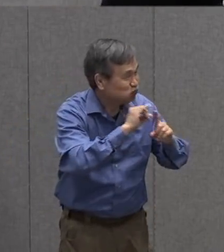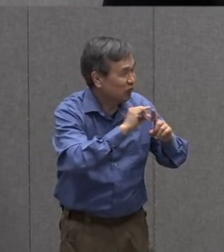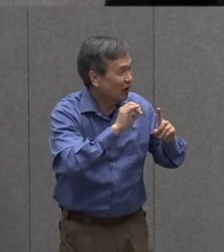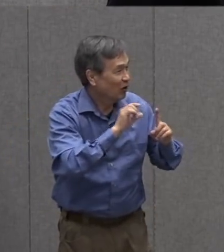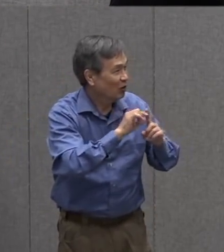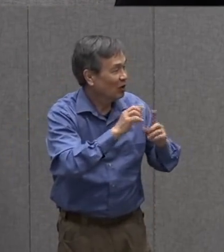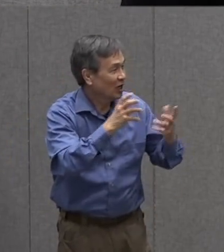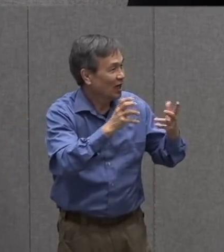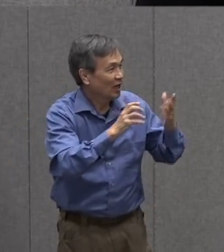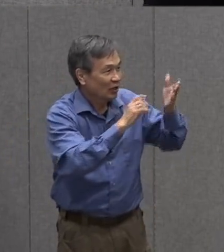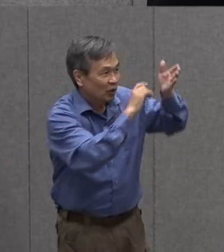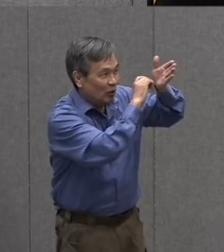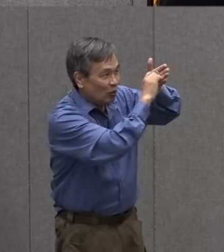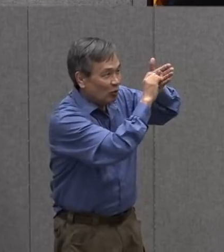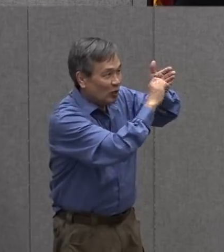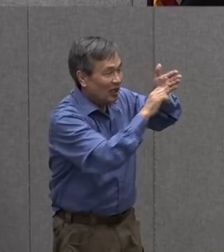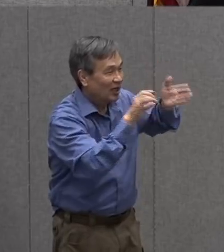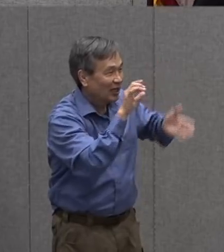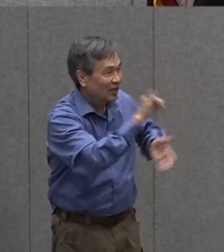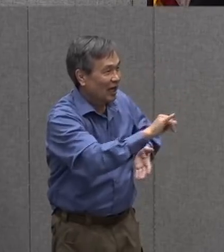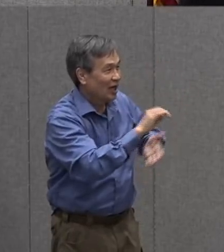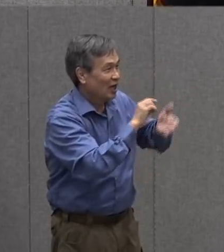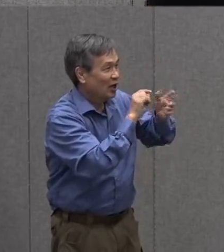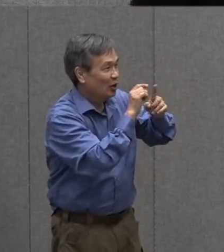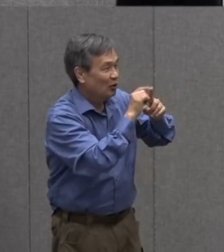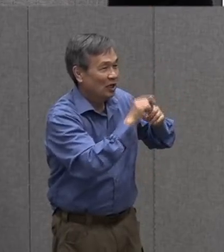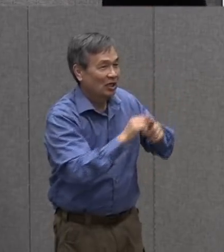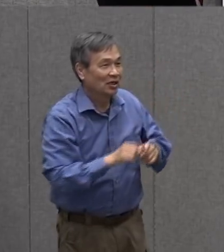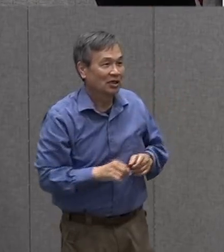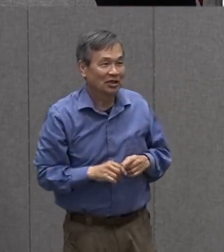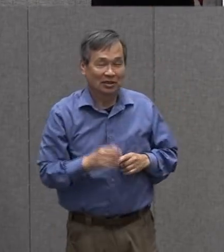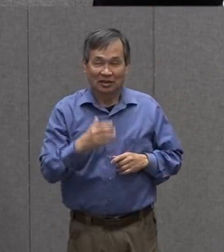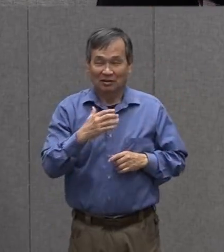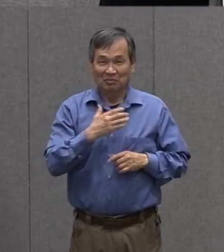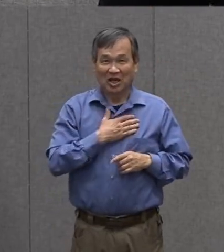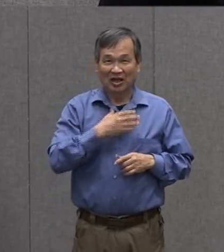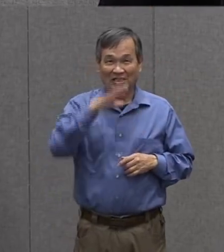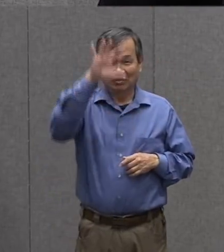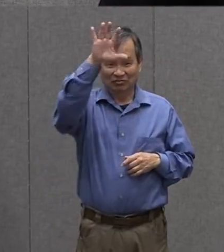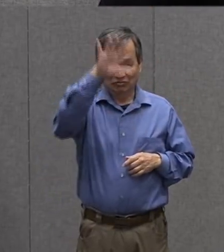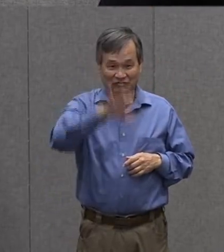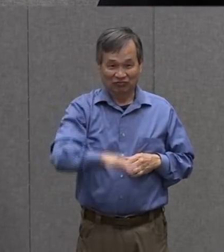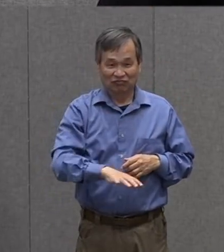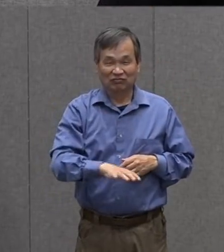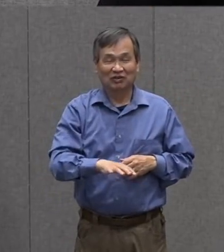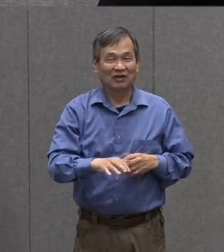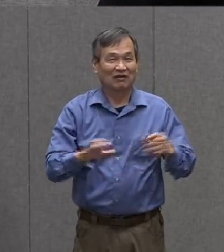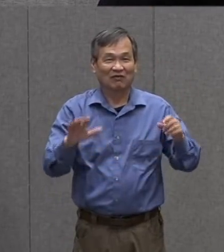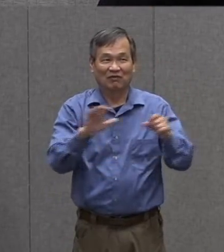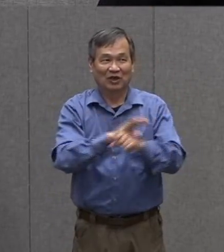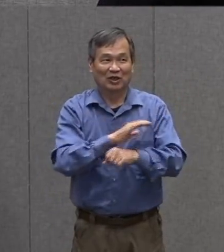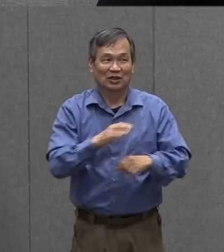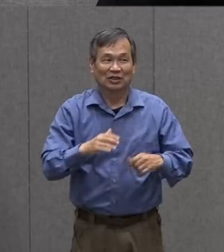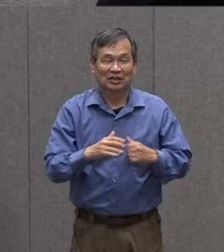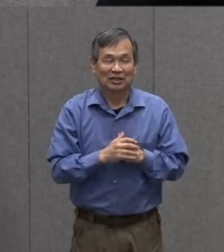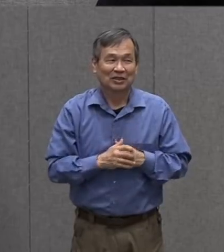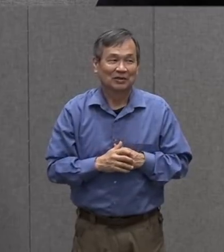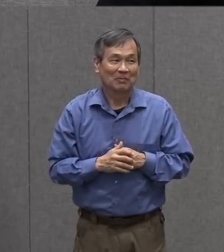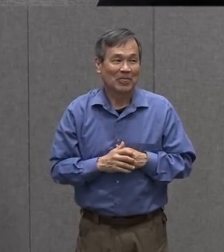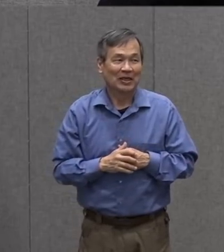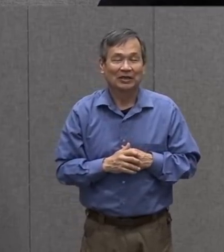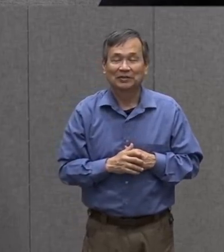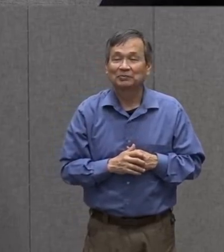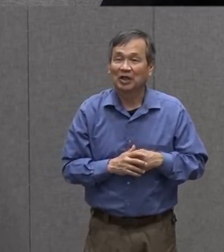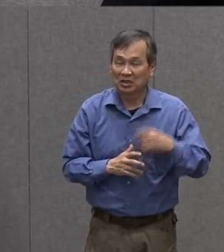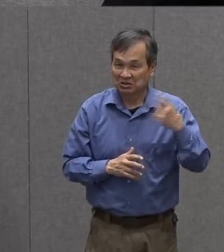gonna i'm gonna make another space just for fun okay because my journal's a little messy but it's all working out so is mine and that's okay